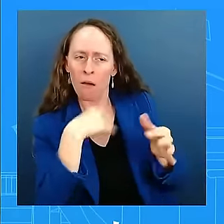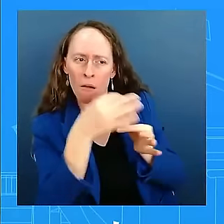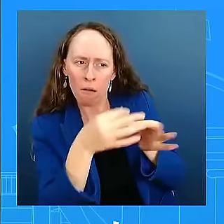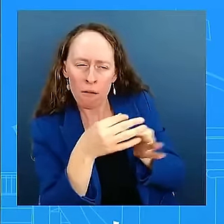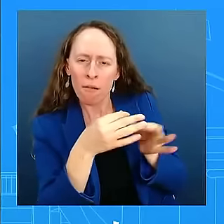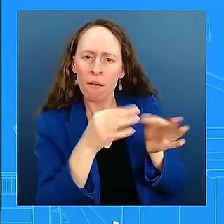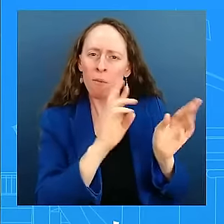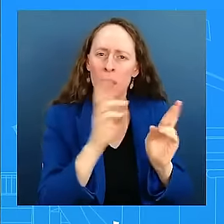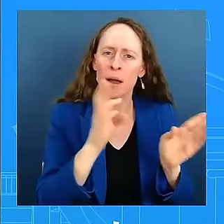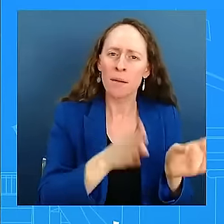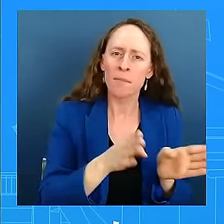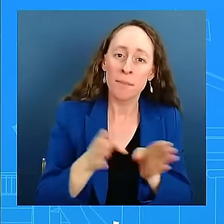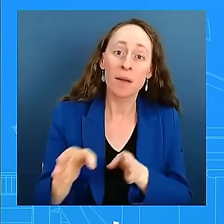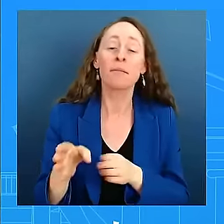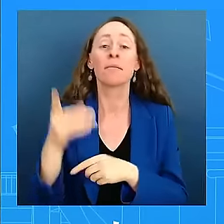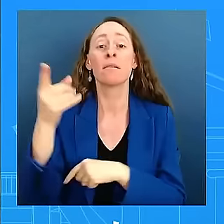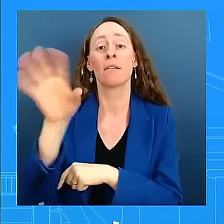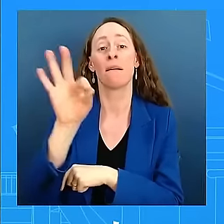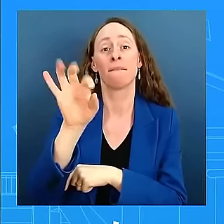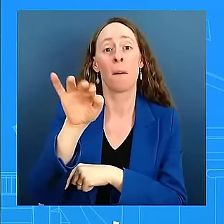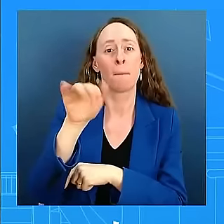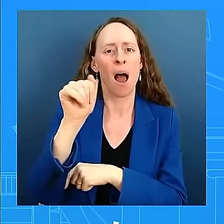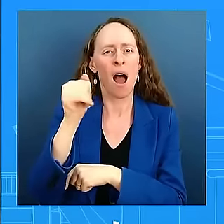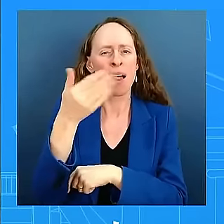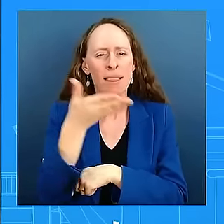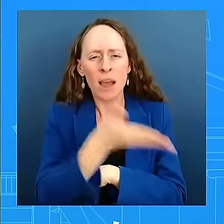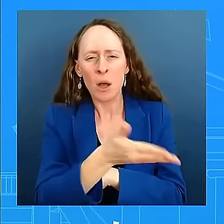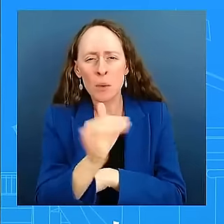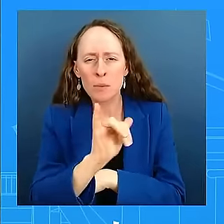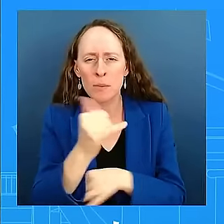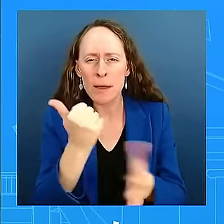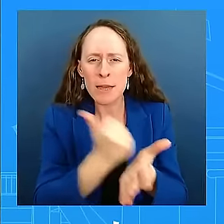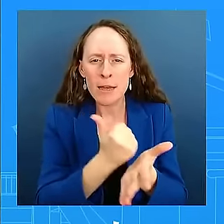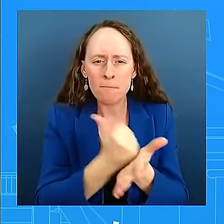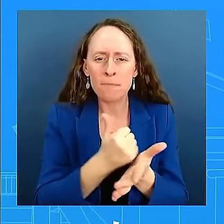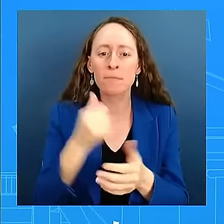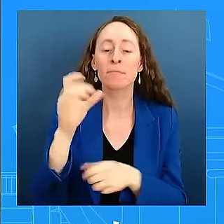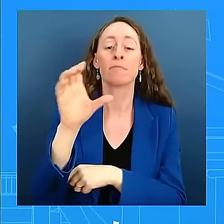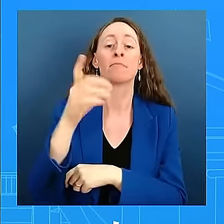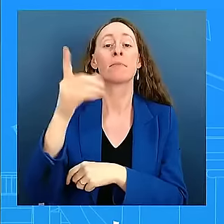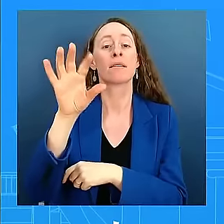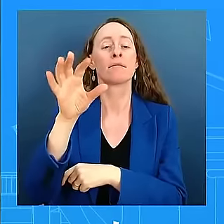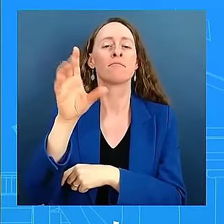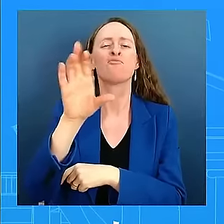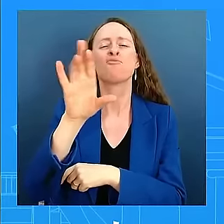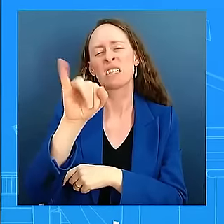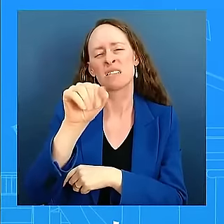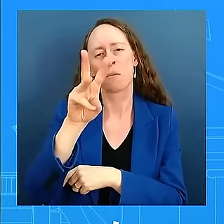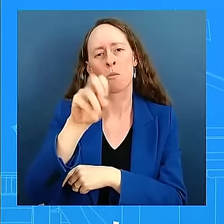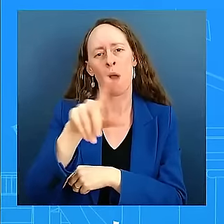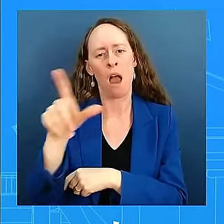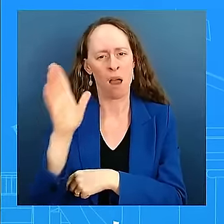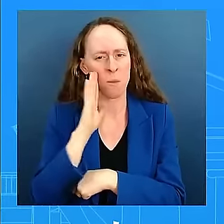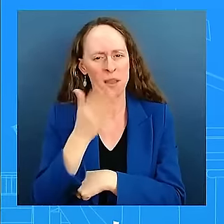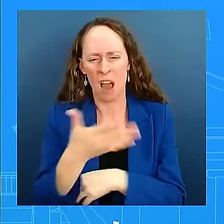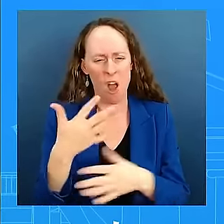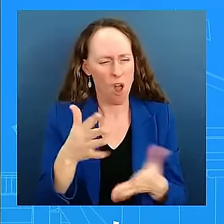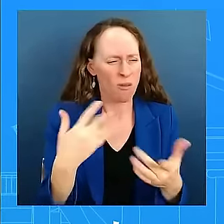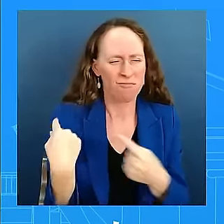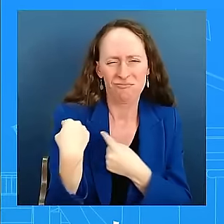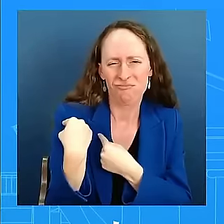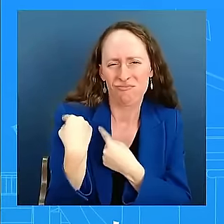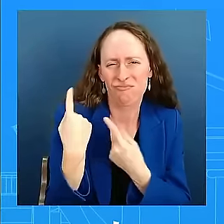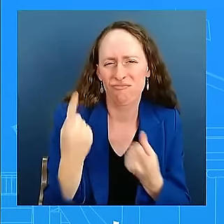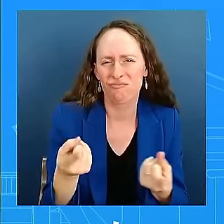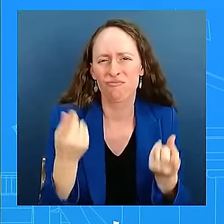Administrator Criswell is going to be in Florida. If she's not there already, assisting, guiding, providing that help. She has